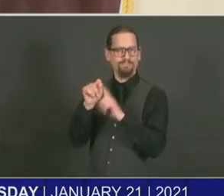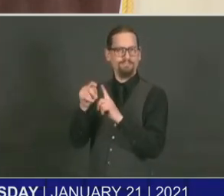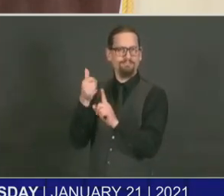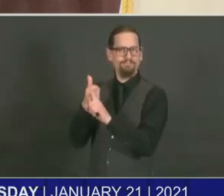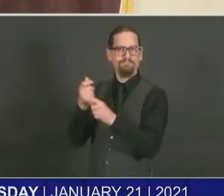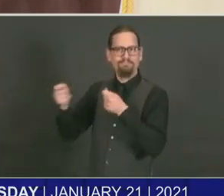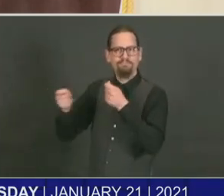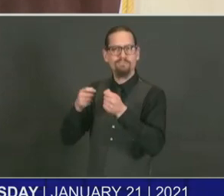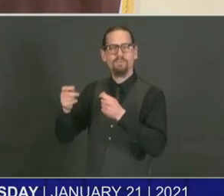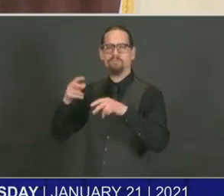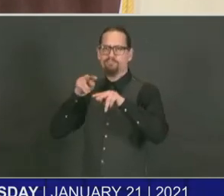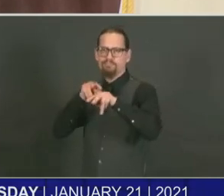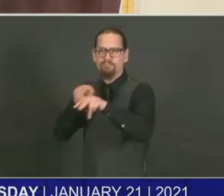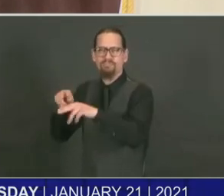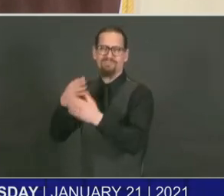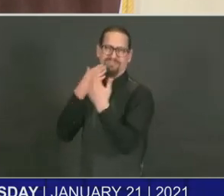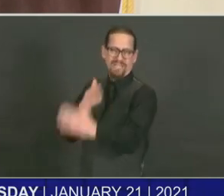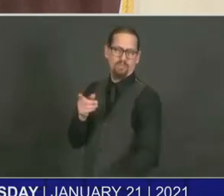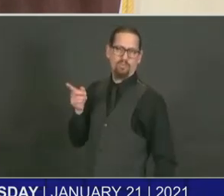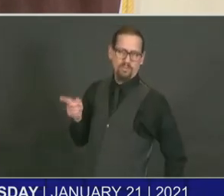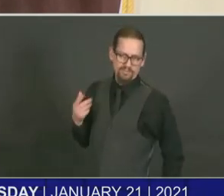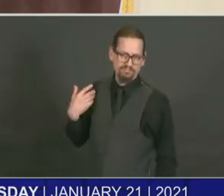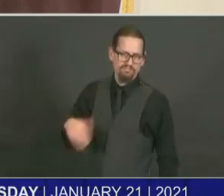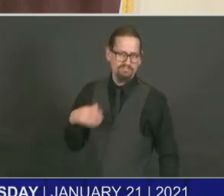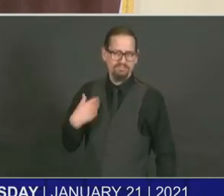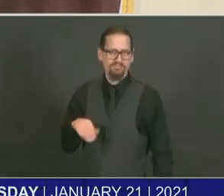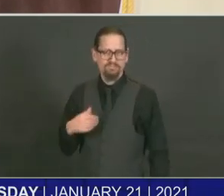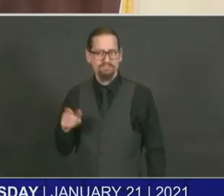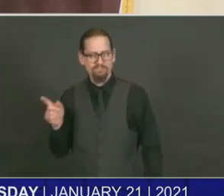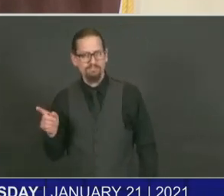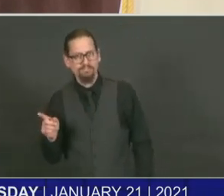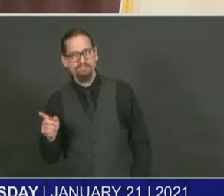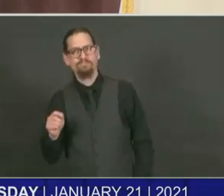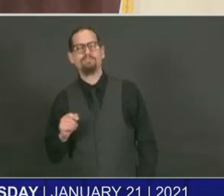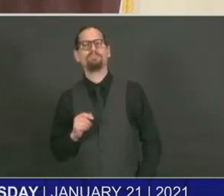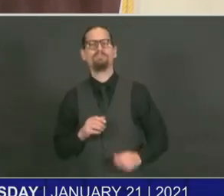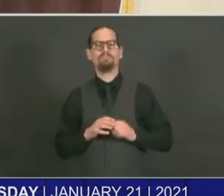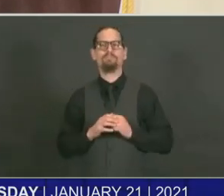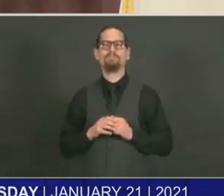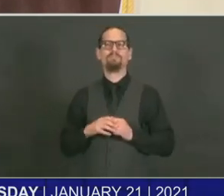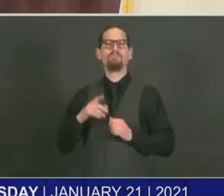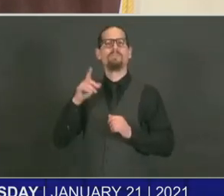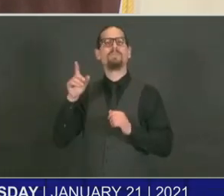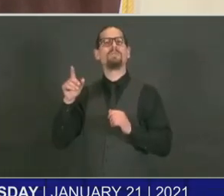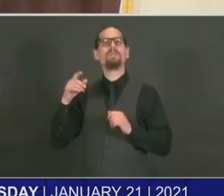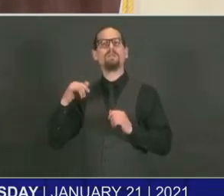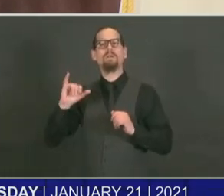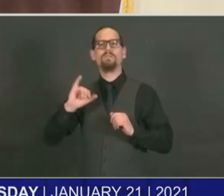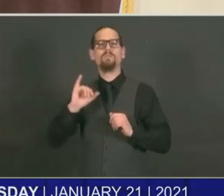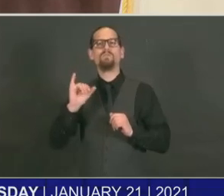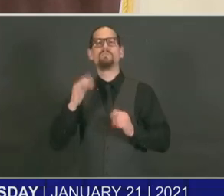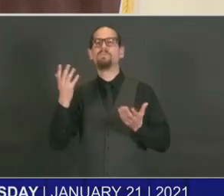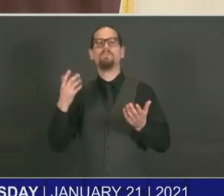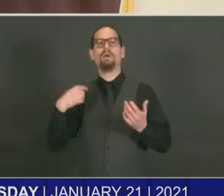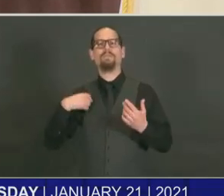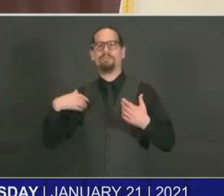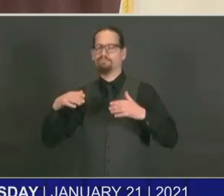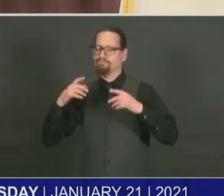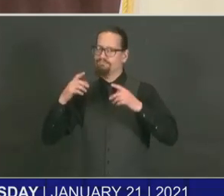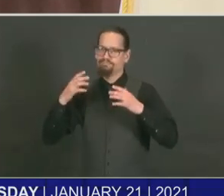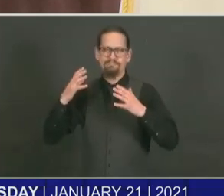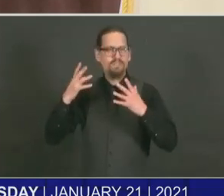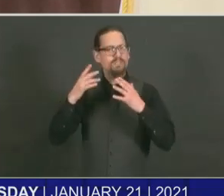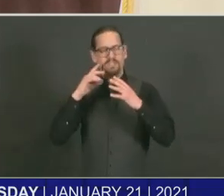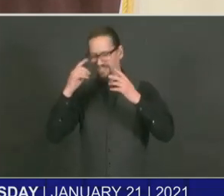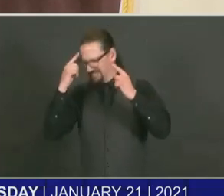have had. We have a very thoughtful and comprehensive approach in place